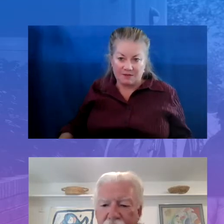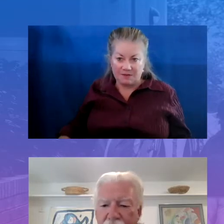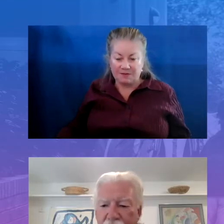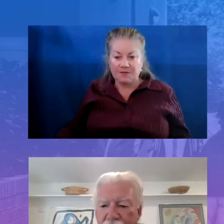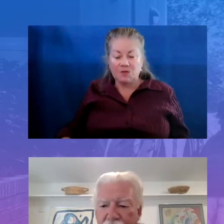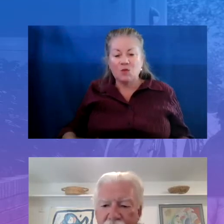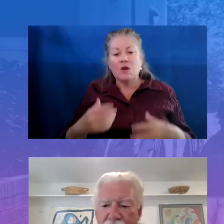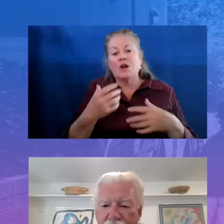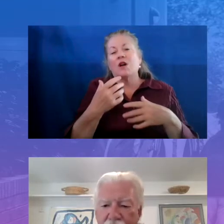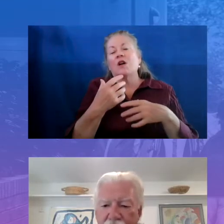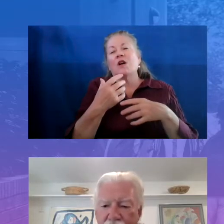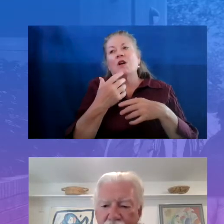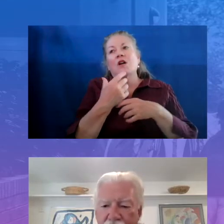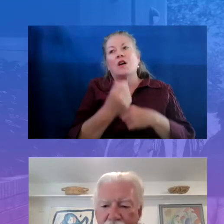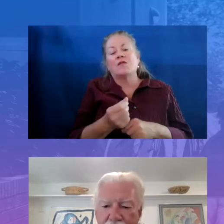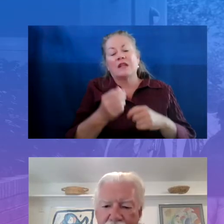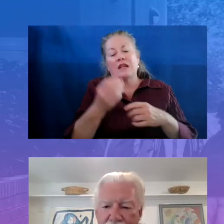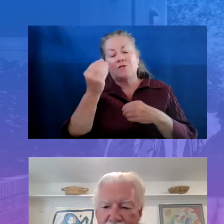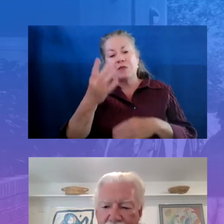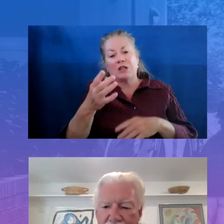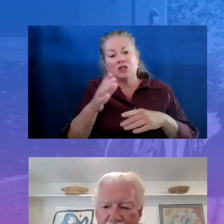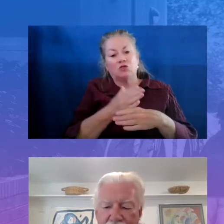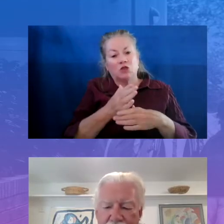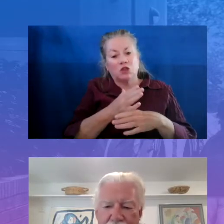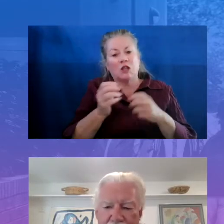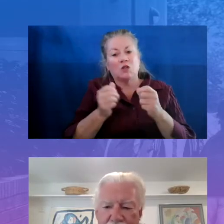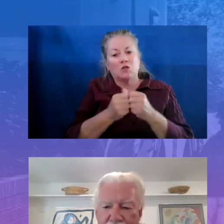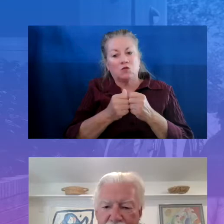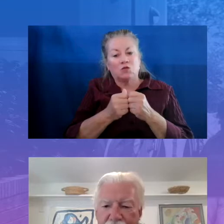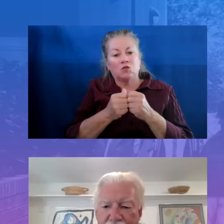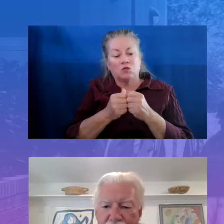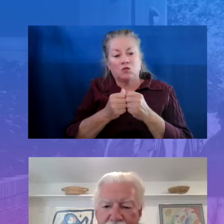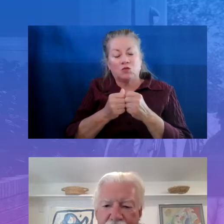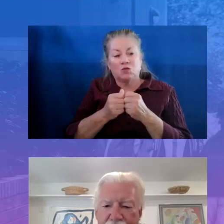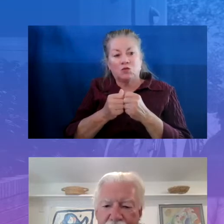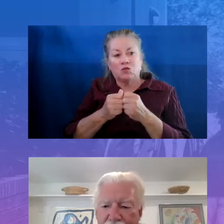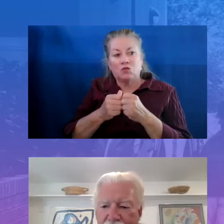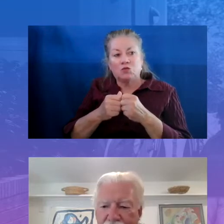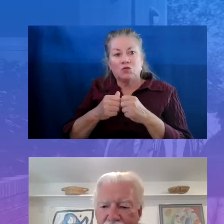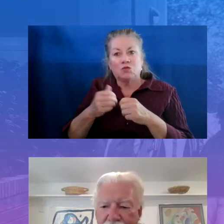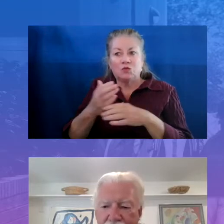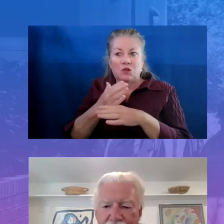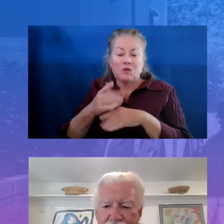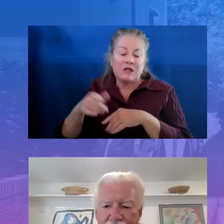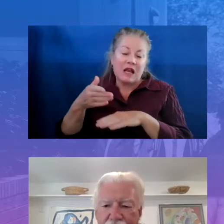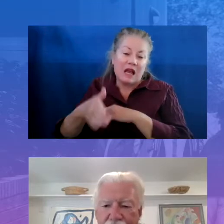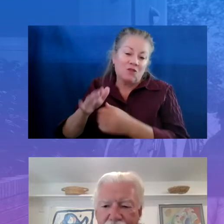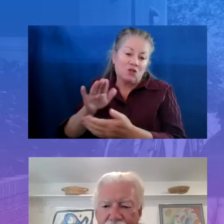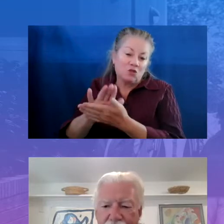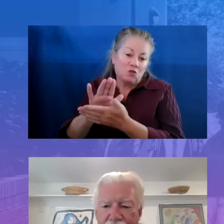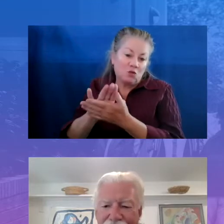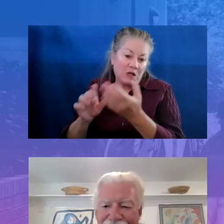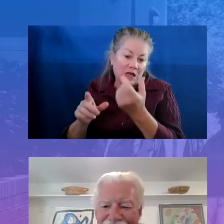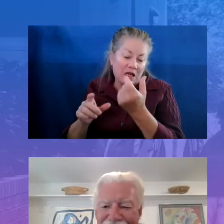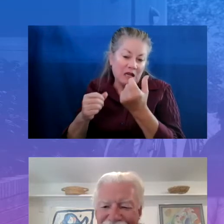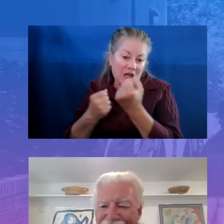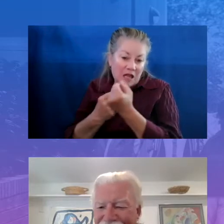we're sharing is consistent with the information that's being shared by the After School Alliance. So at the close of the day, we're all winners.